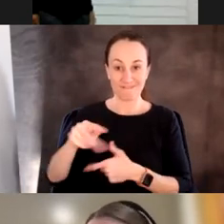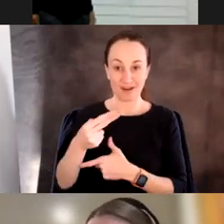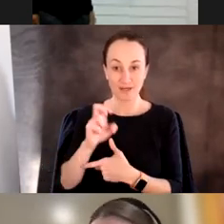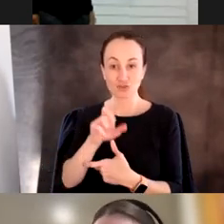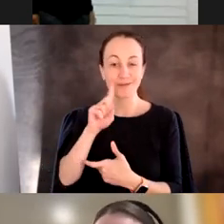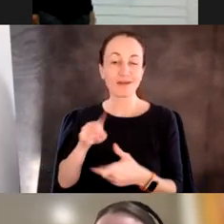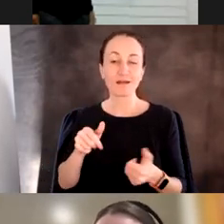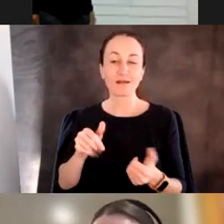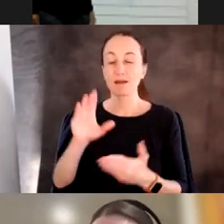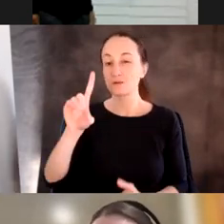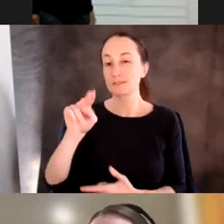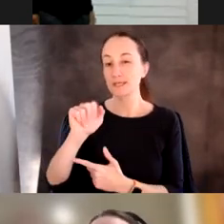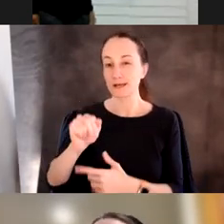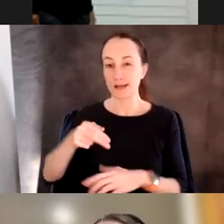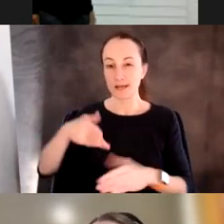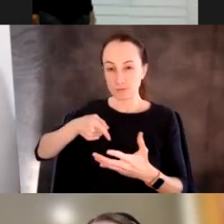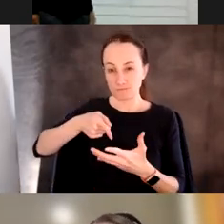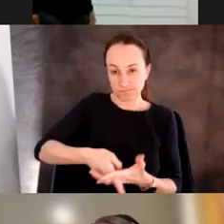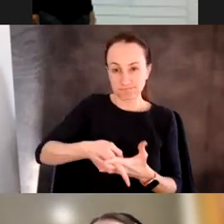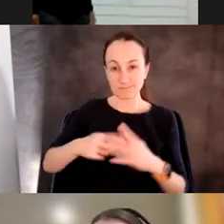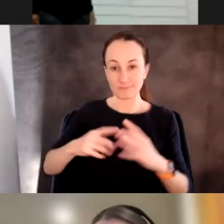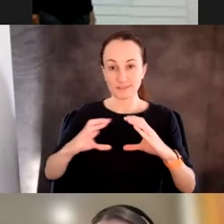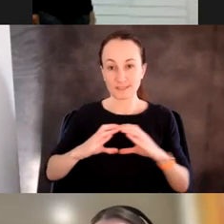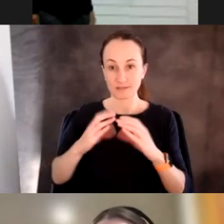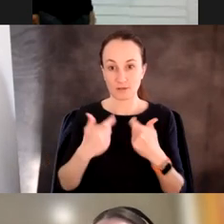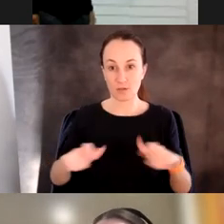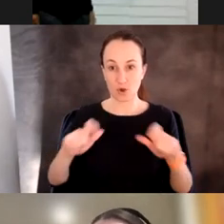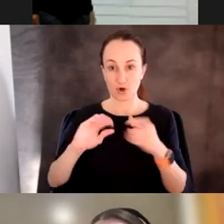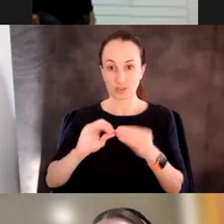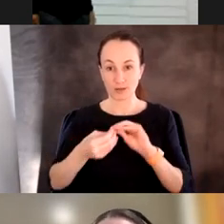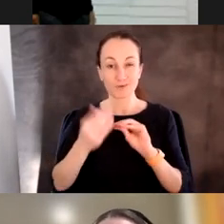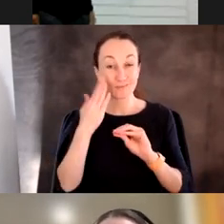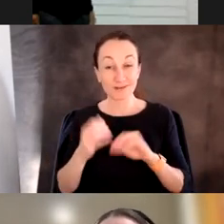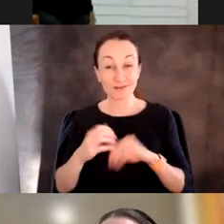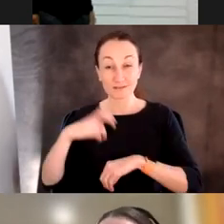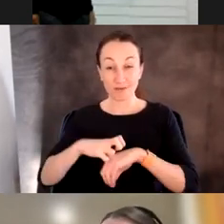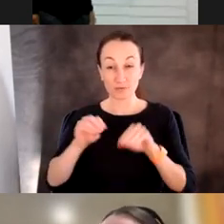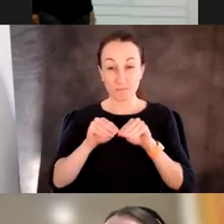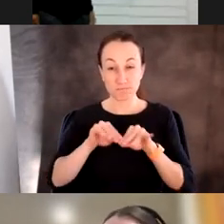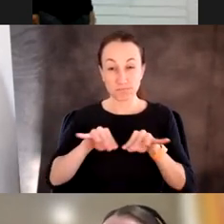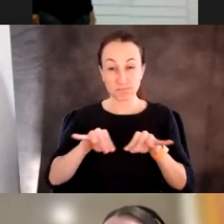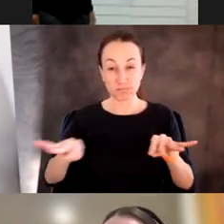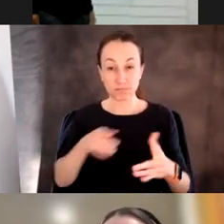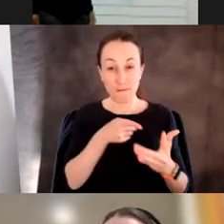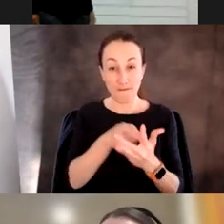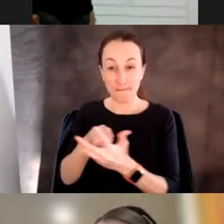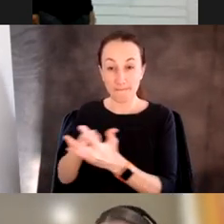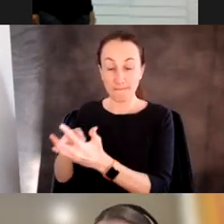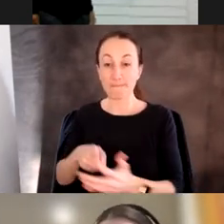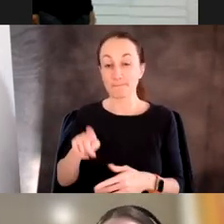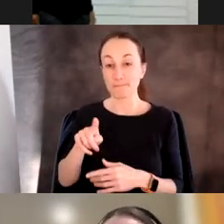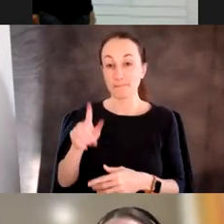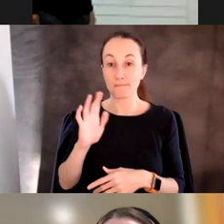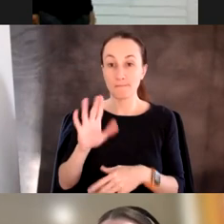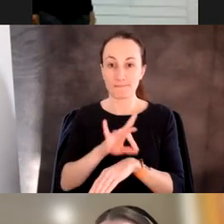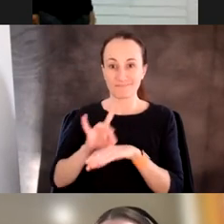DNA into cells in really large numbers because you just have the viruses infect bacteria. So you can work with really large populations,